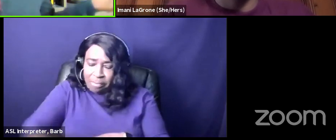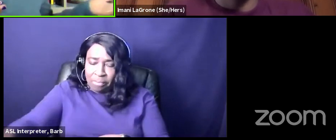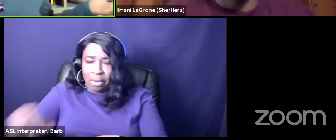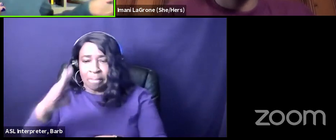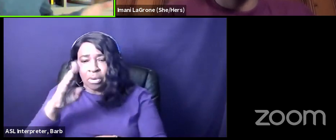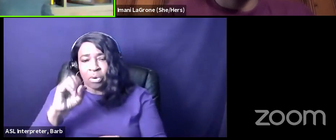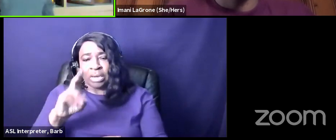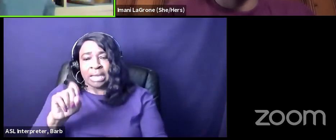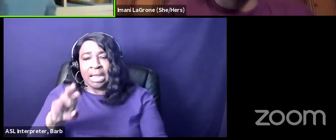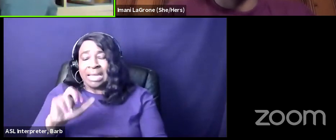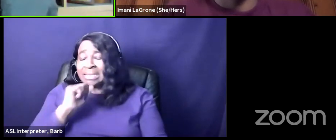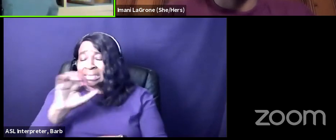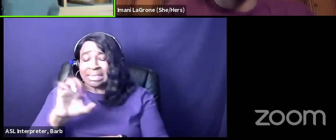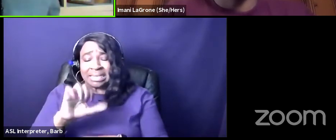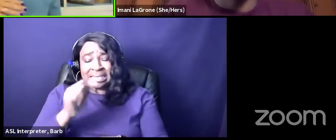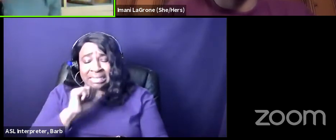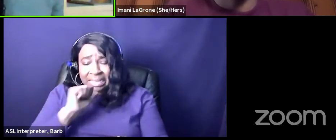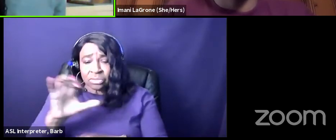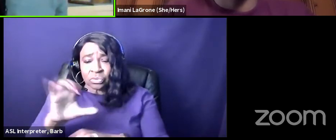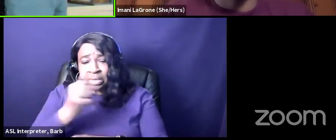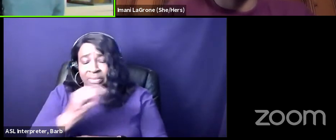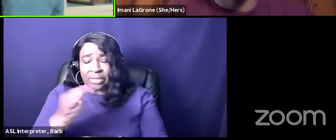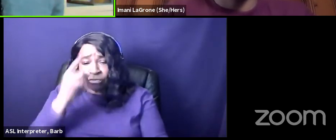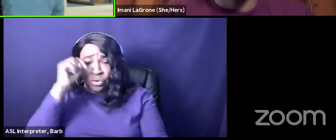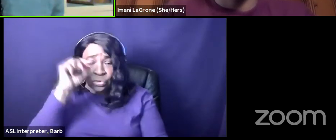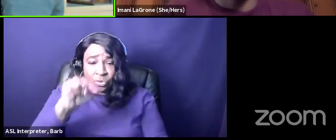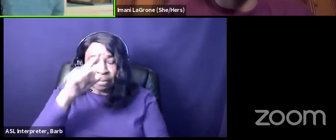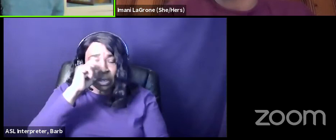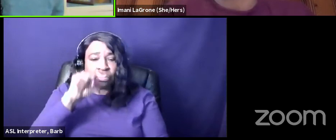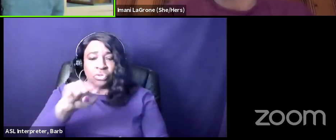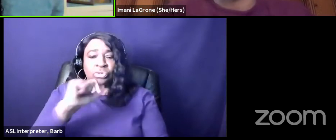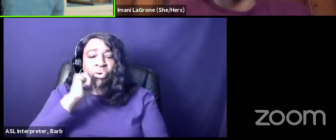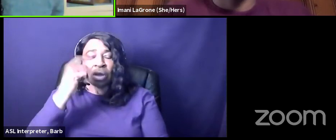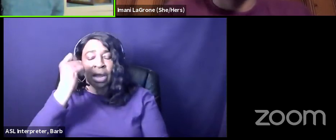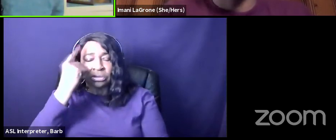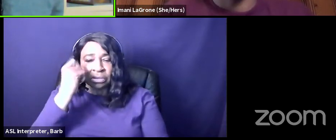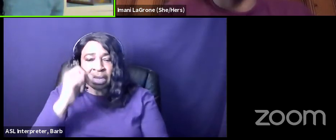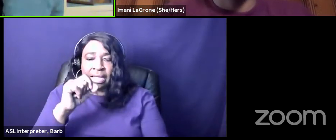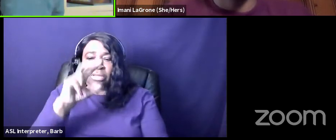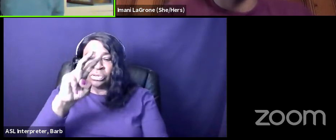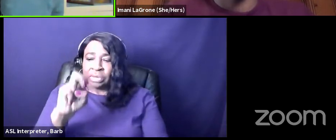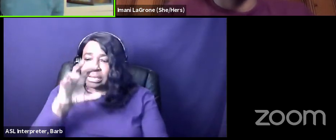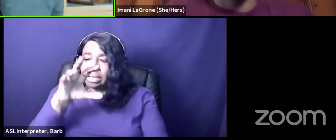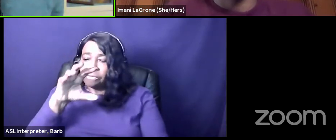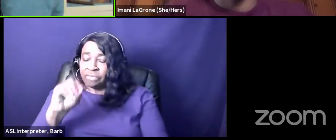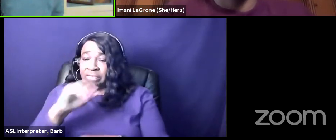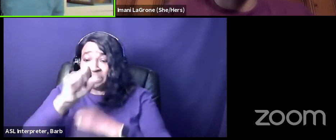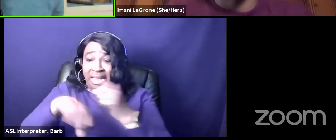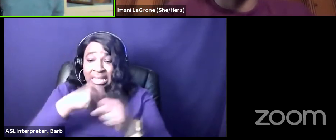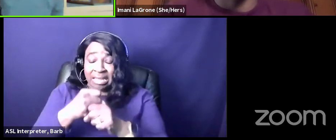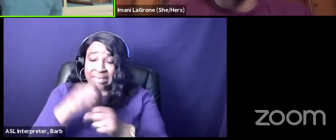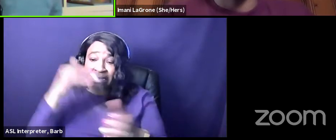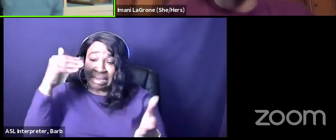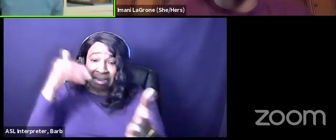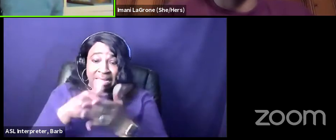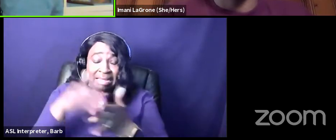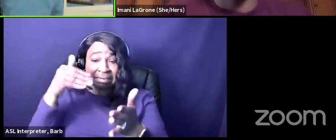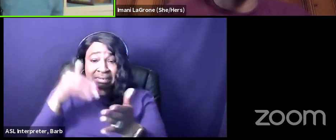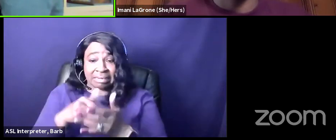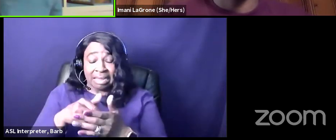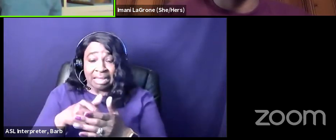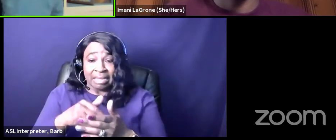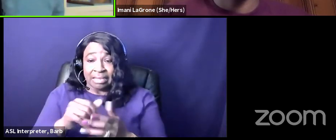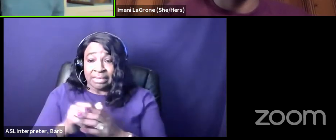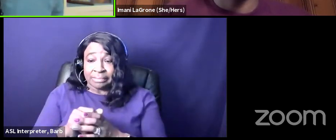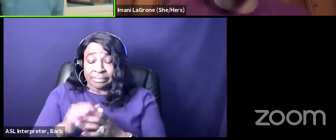do anything for you because you don't understand the 250 years of anti-immigrant sentiment we've always had like how the